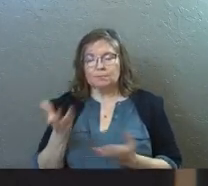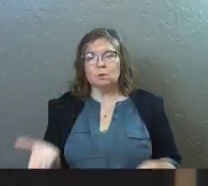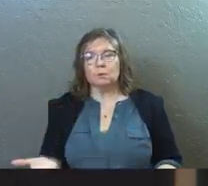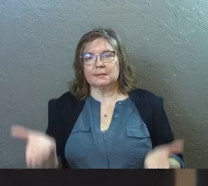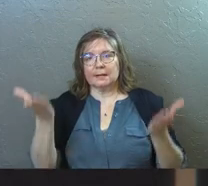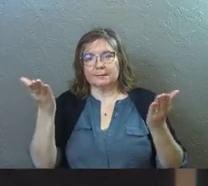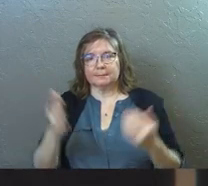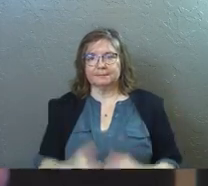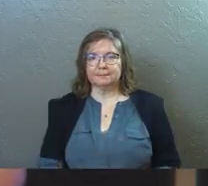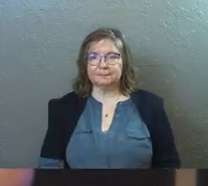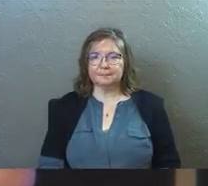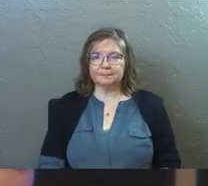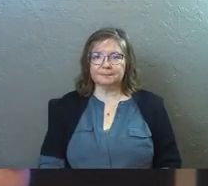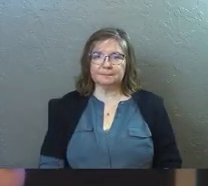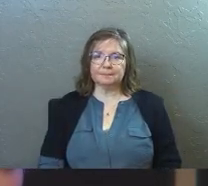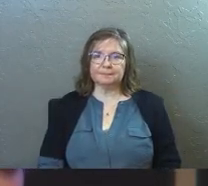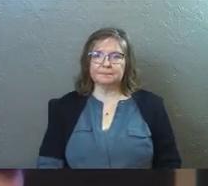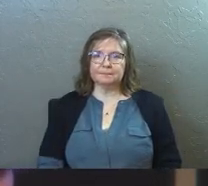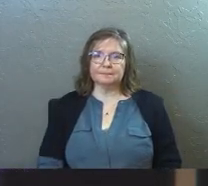Would you guys stand?